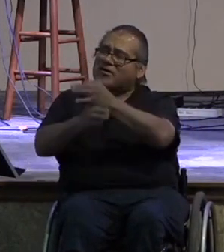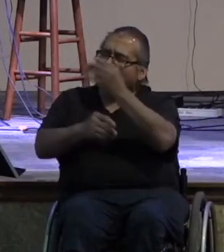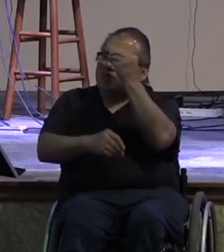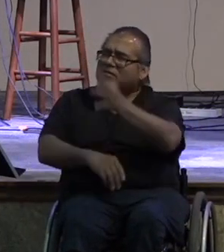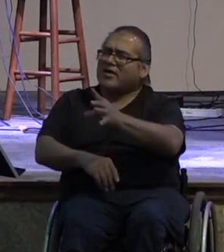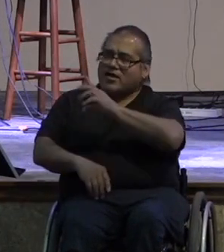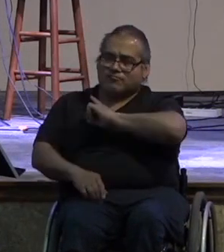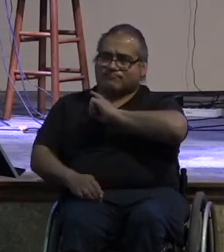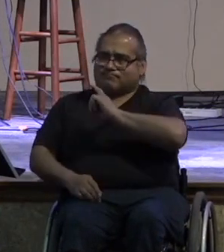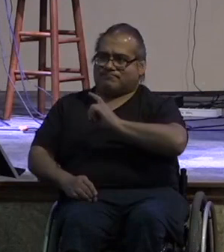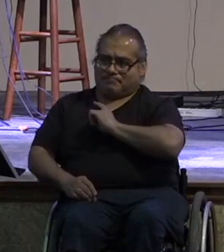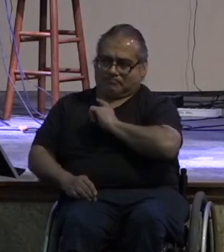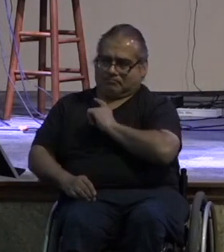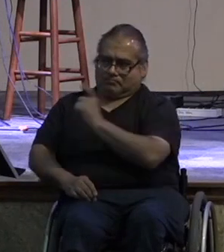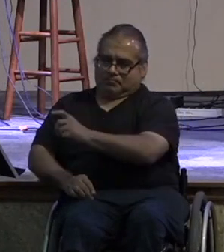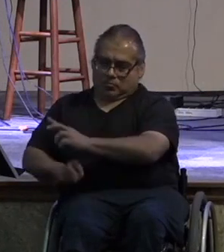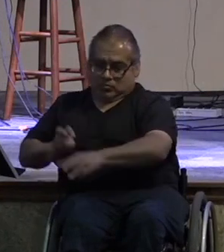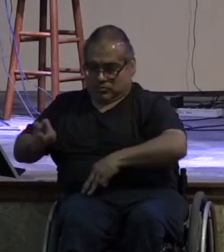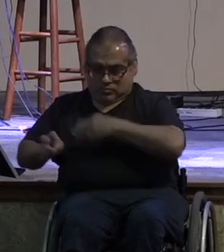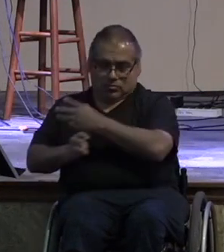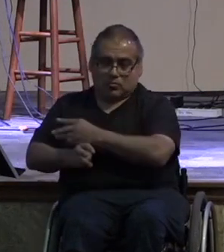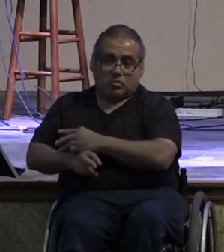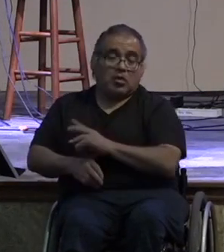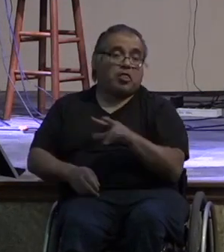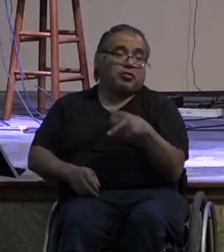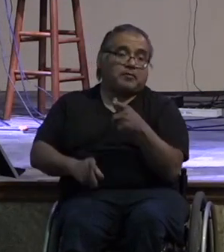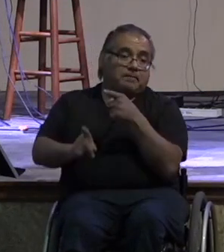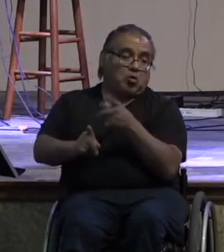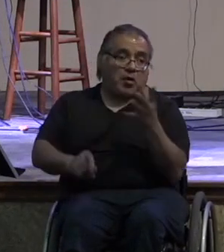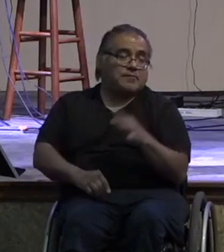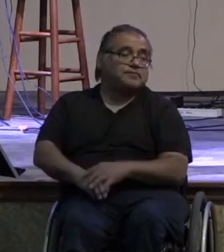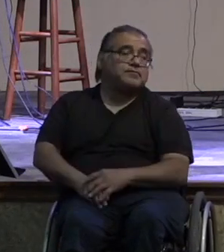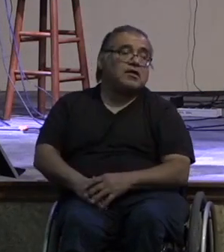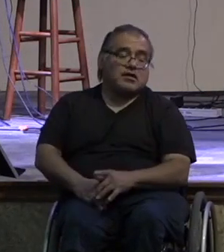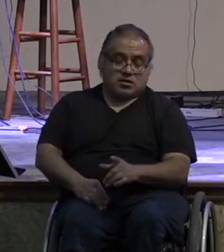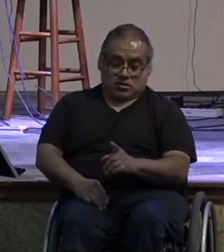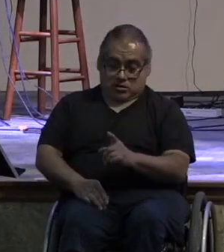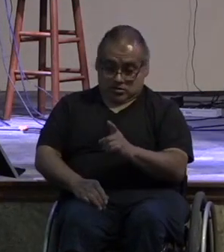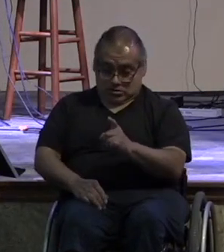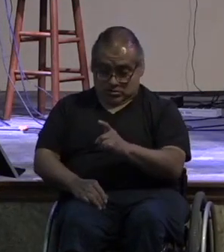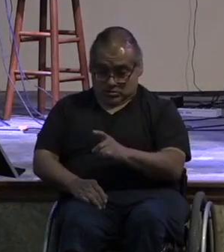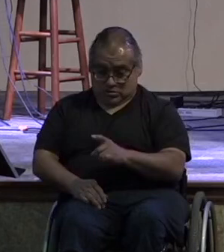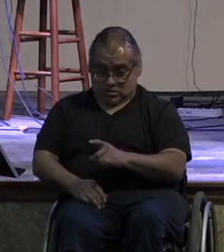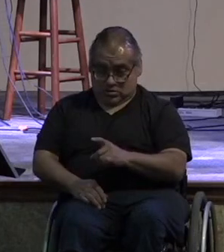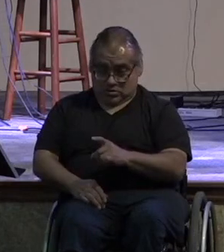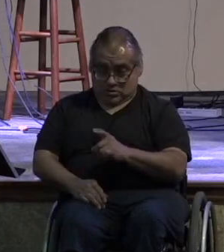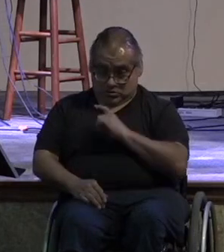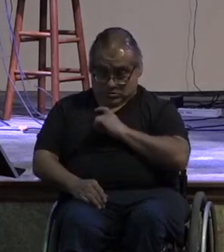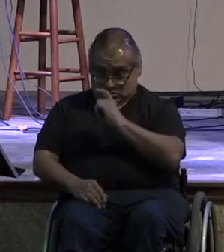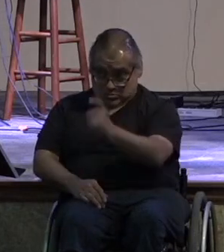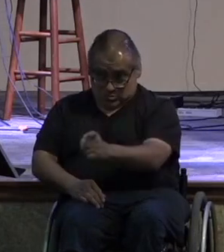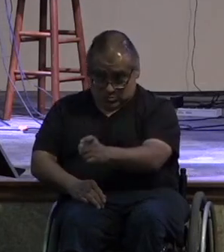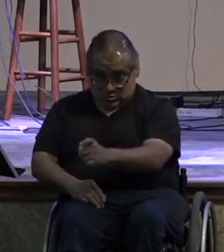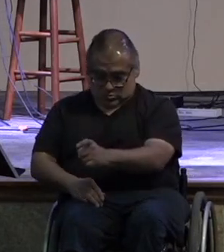our third point this morning giving should overflow from a love of god and